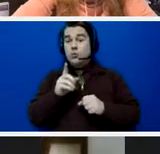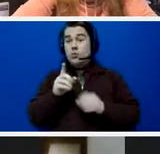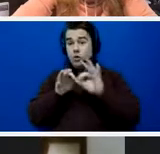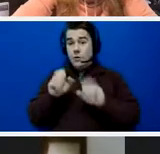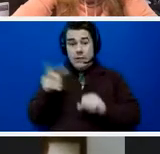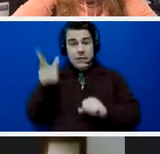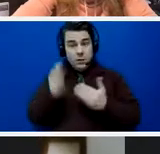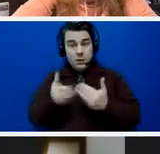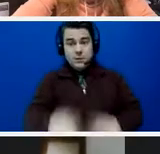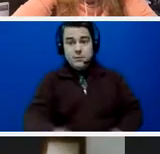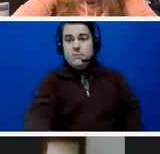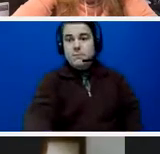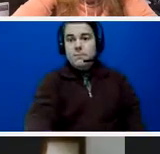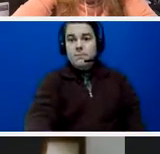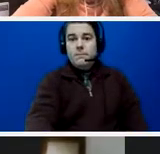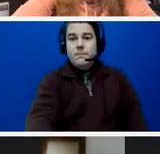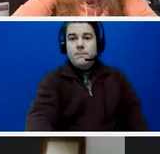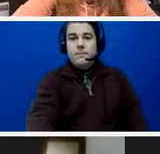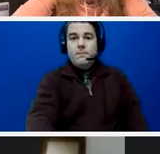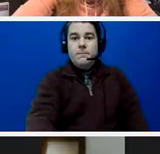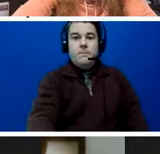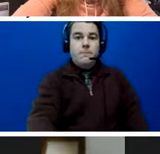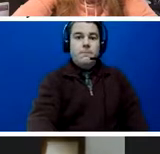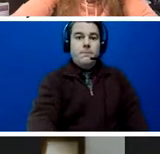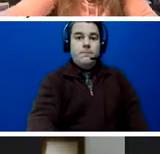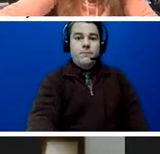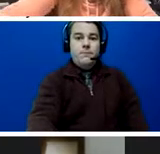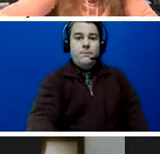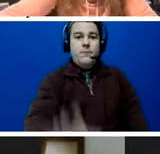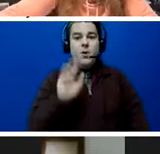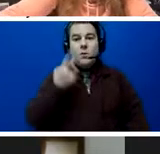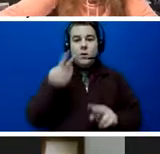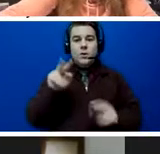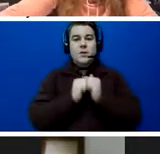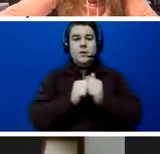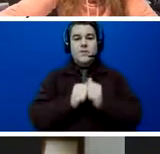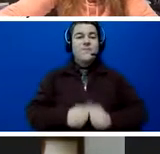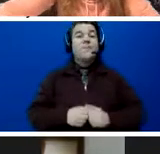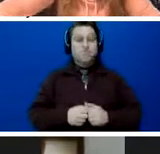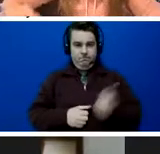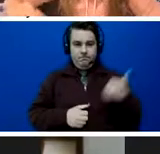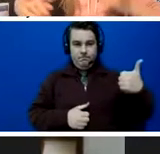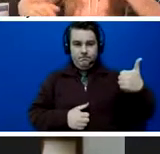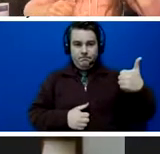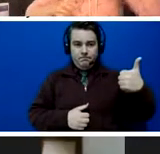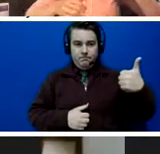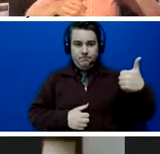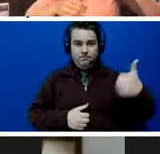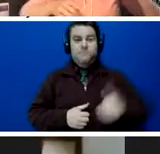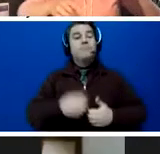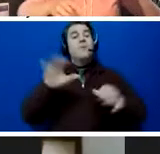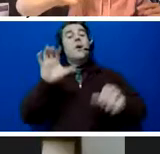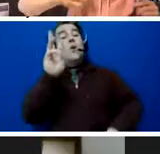and we will watch this together. Well, good morning.